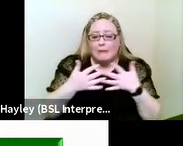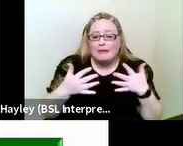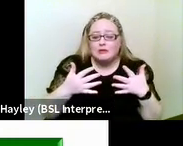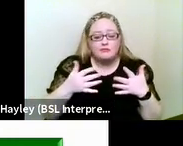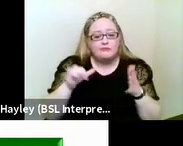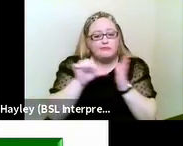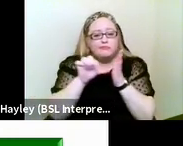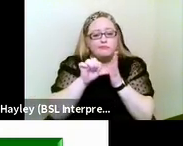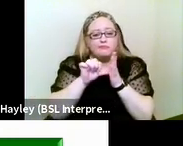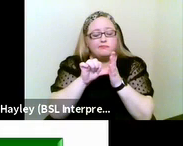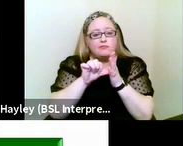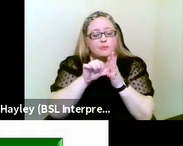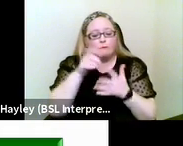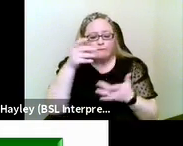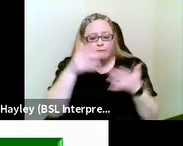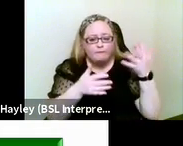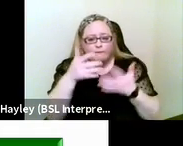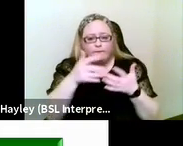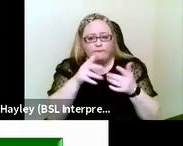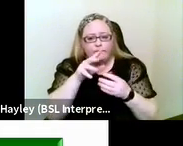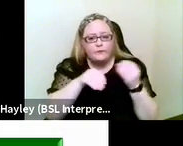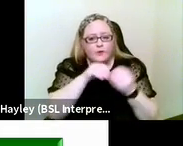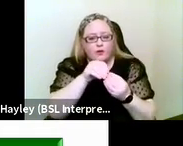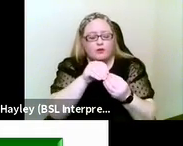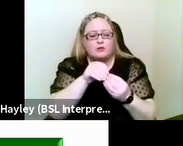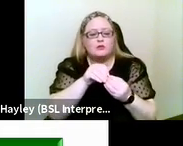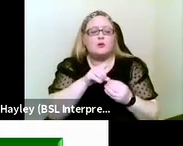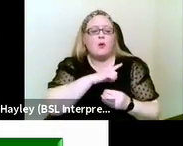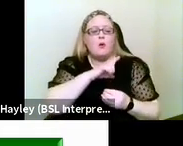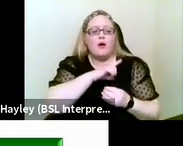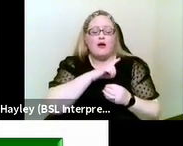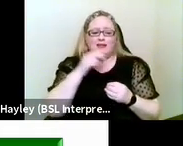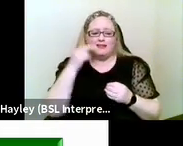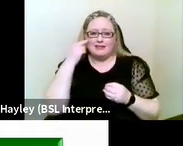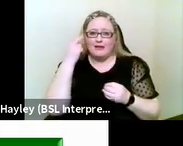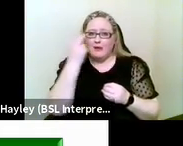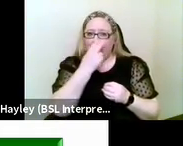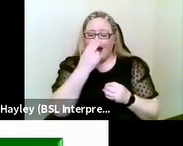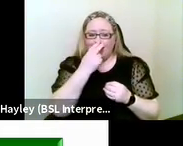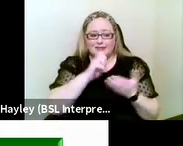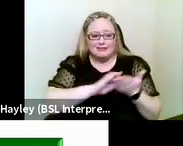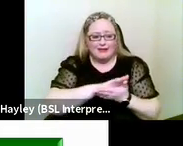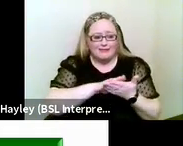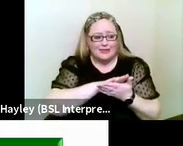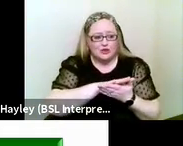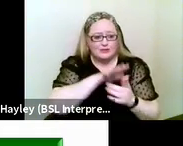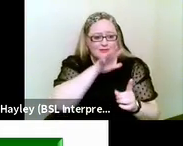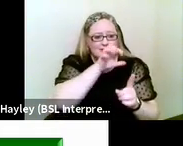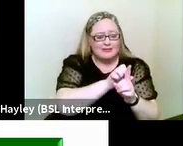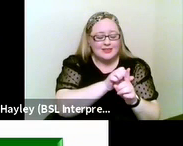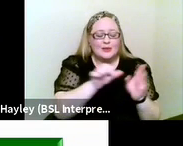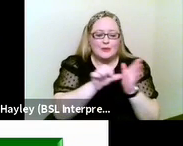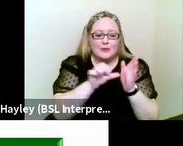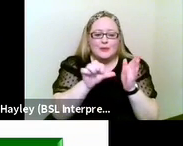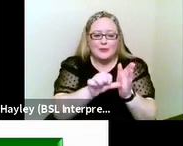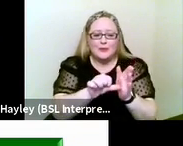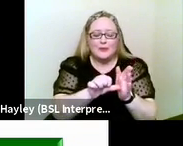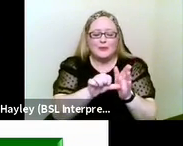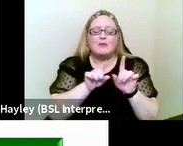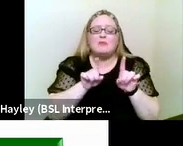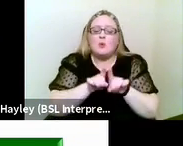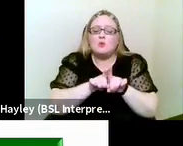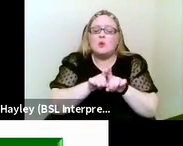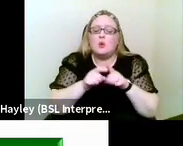partly because defining deafblindness, as we've seen, is actually very difficult. And partly